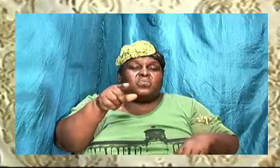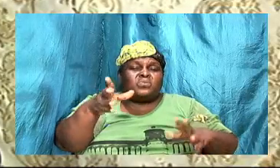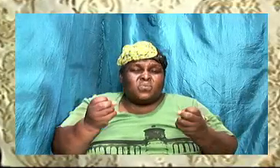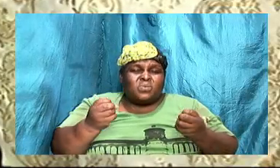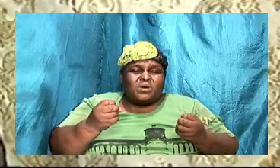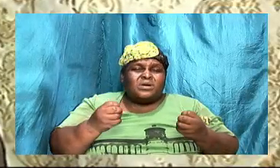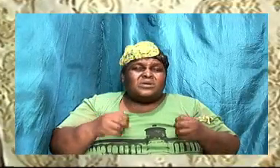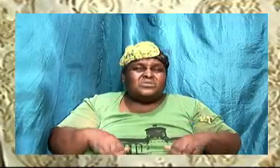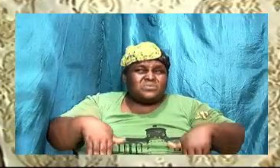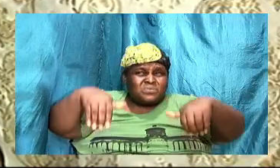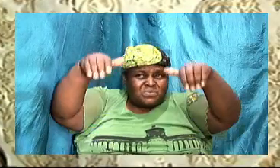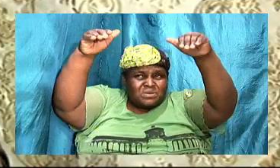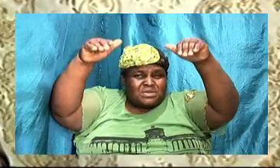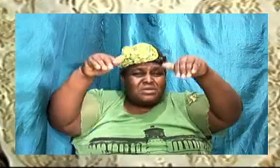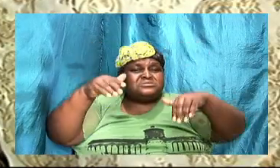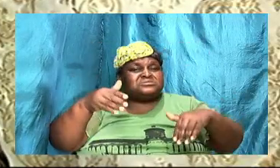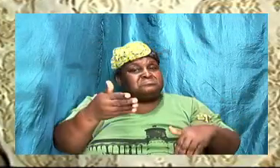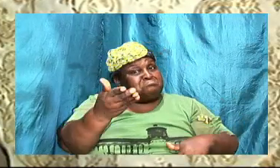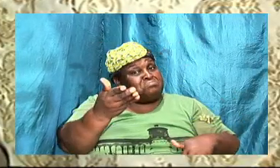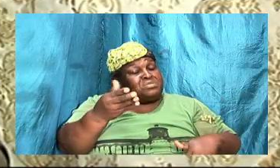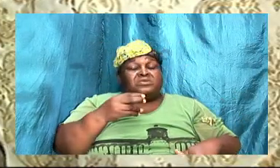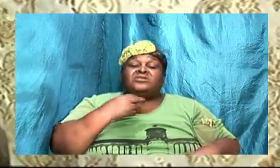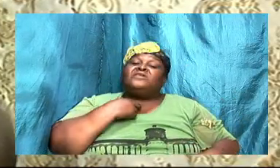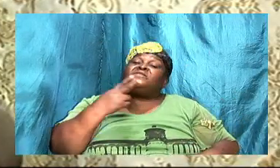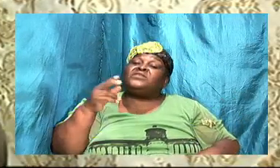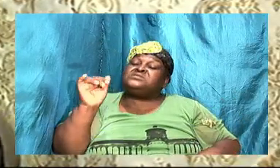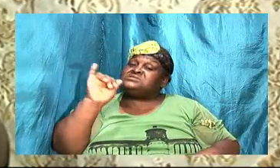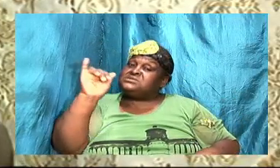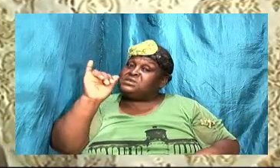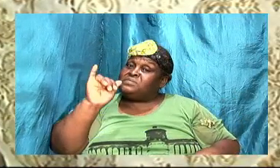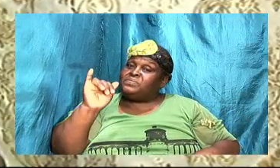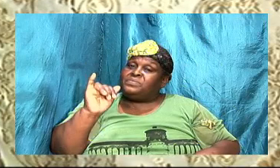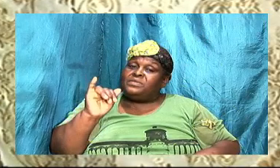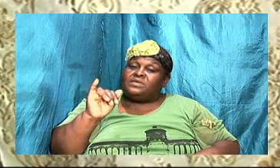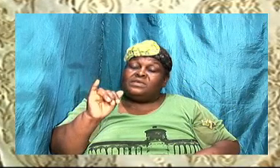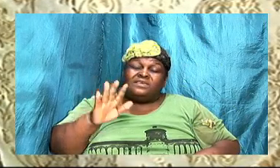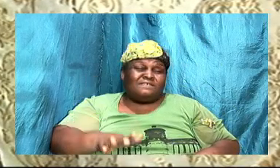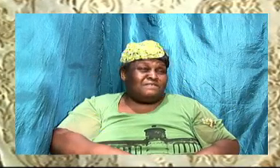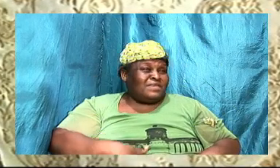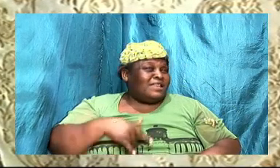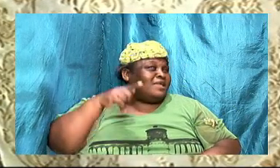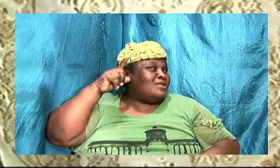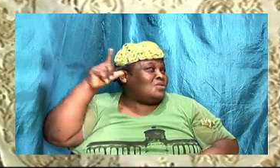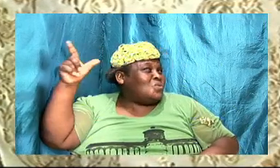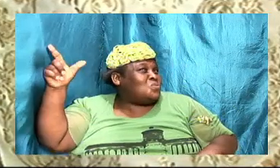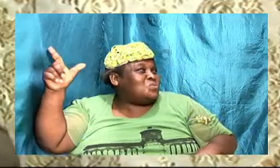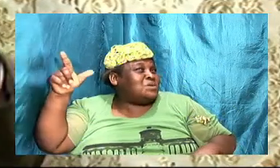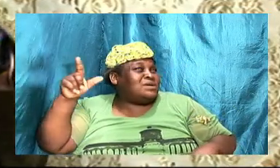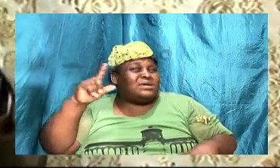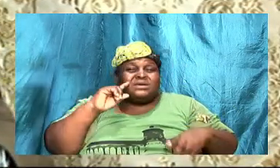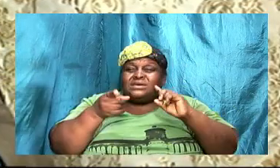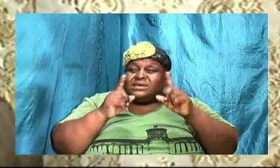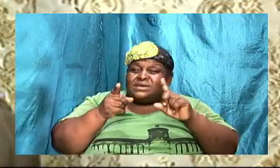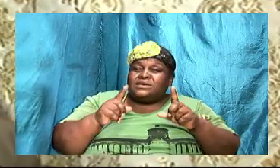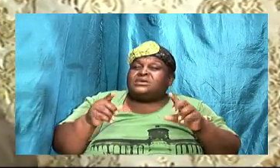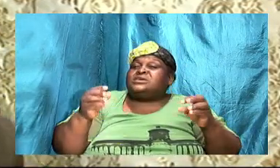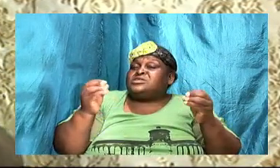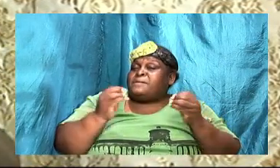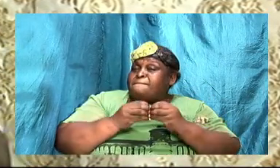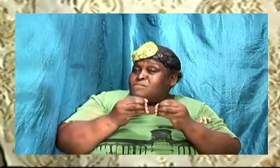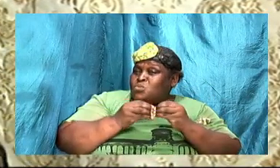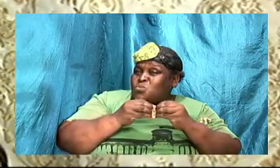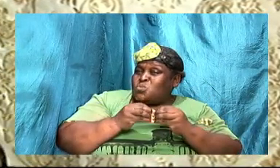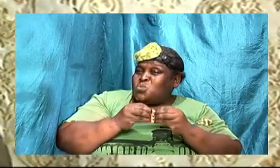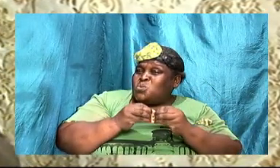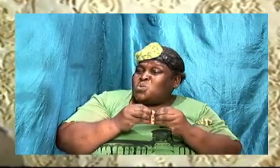it's a part of our culture, you know, we feel that the louder we talk, you know, is the more we are getting